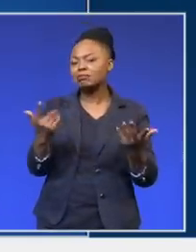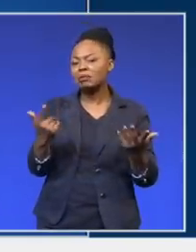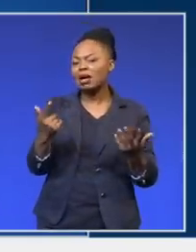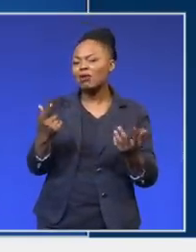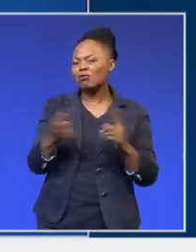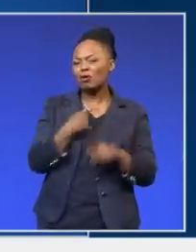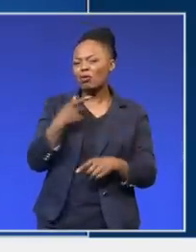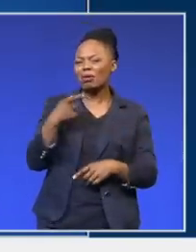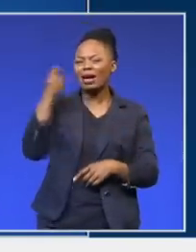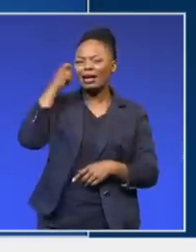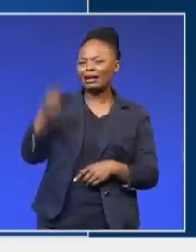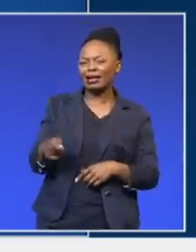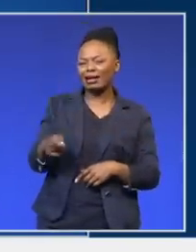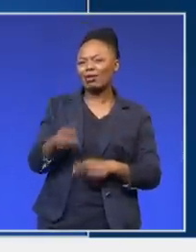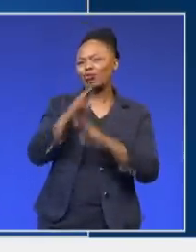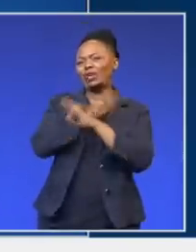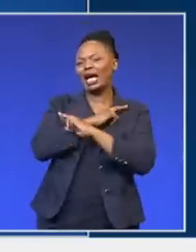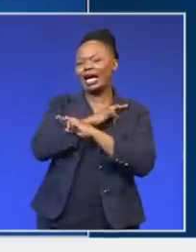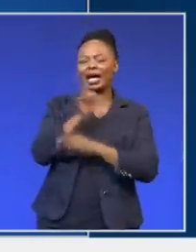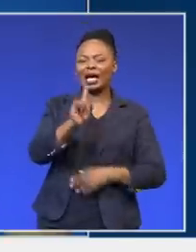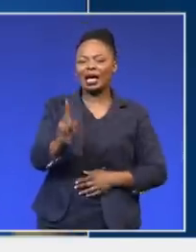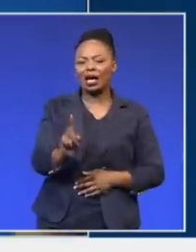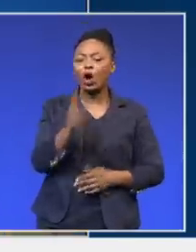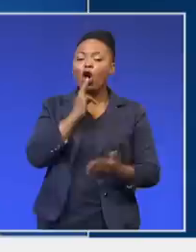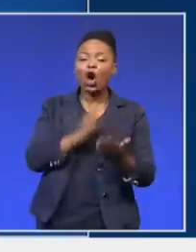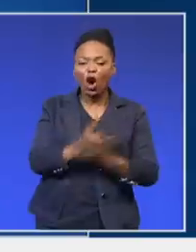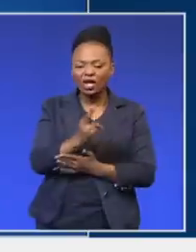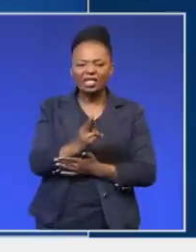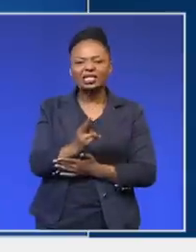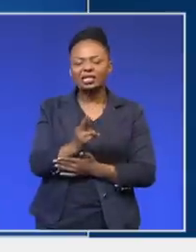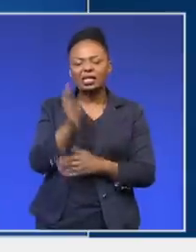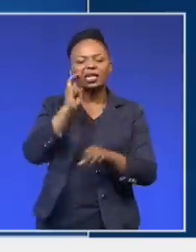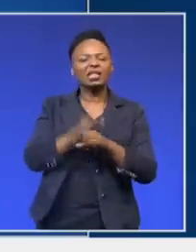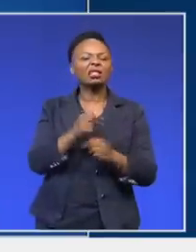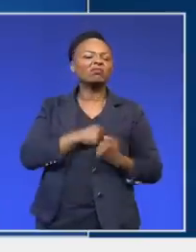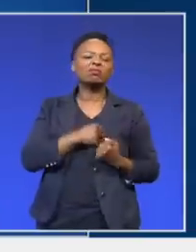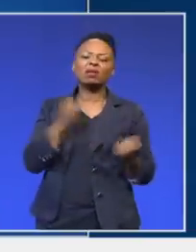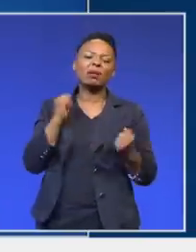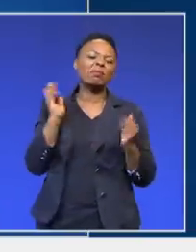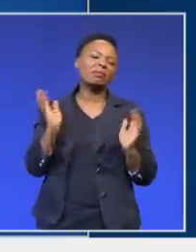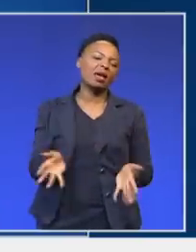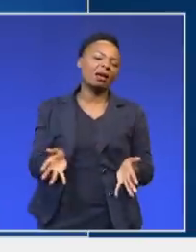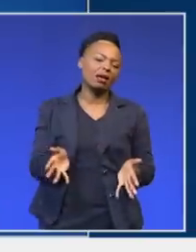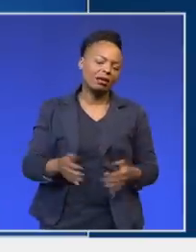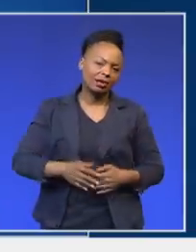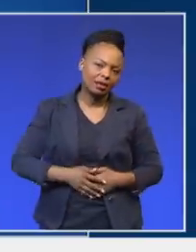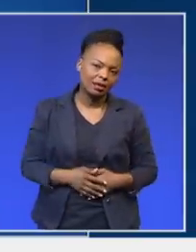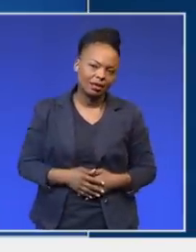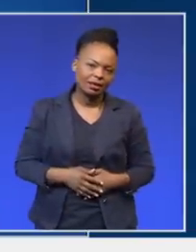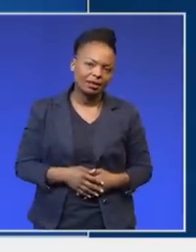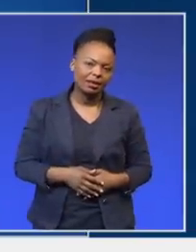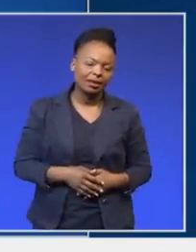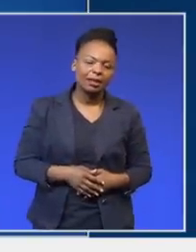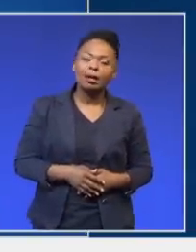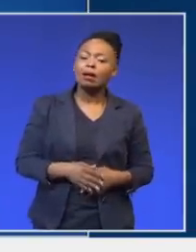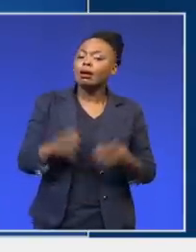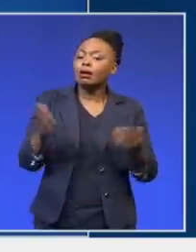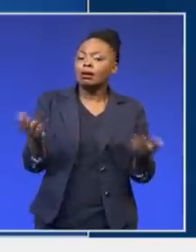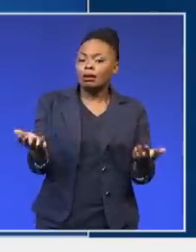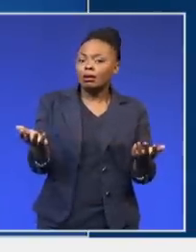honesty, honesty that we require and transparency in that regard. When our own